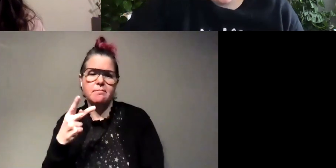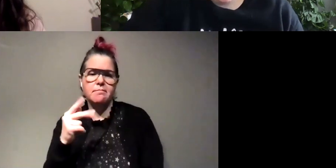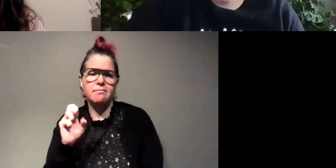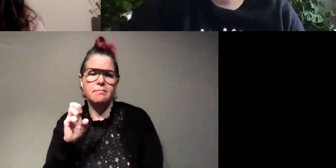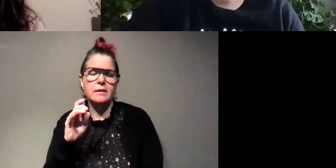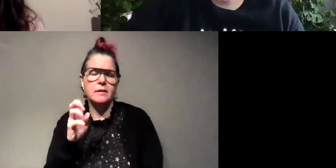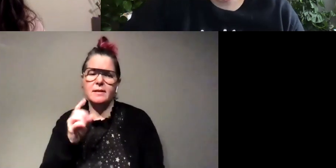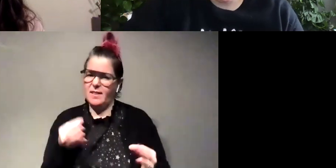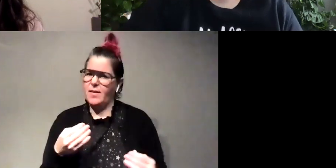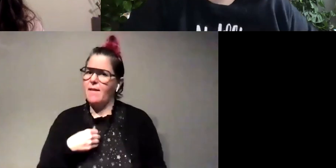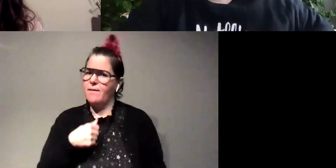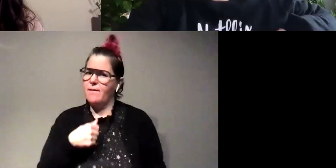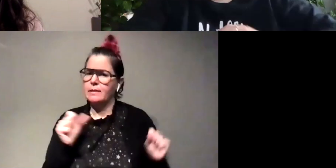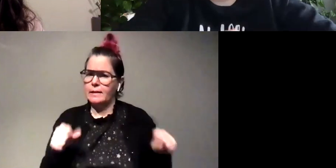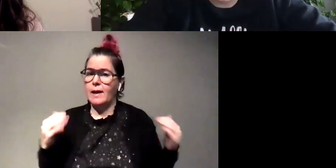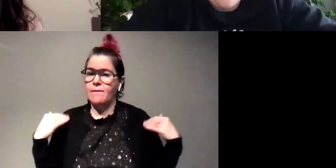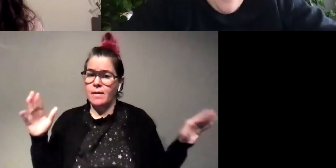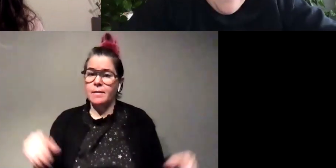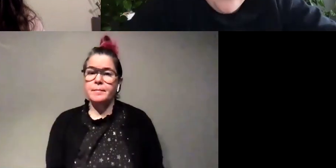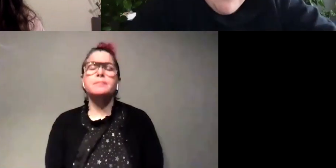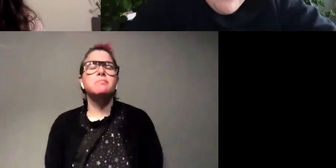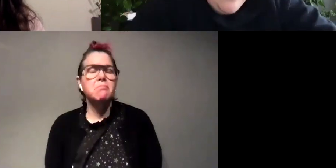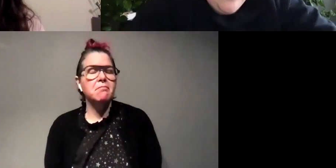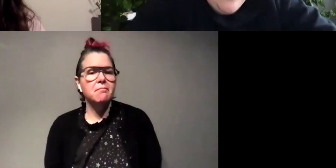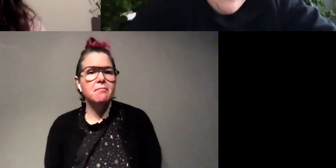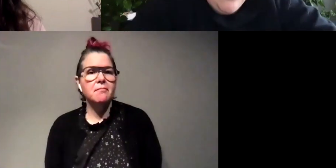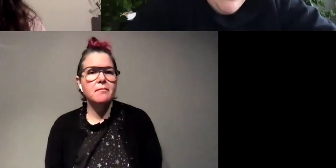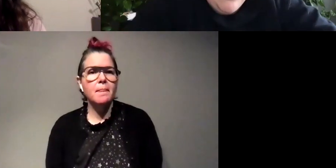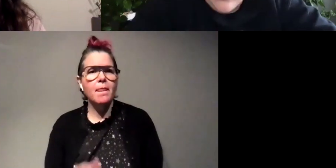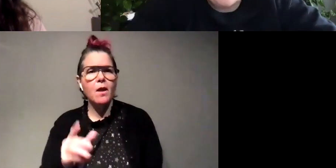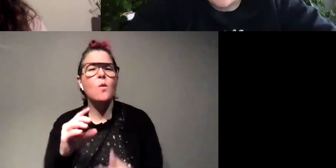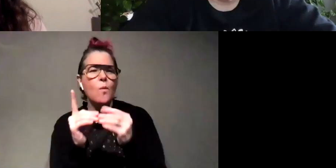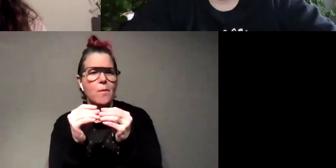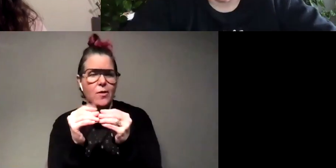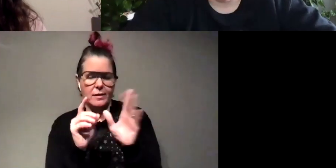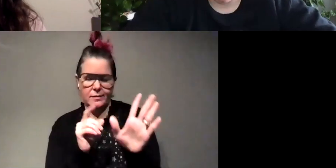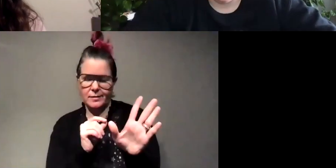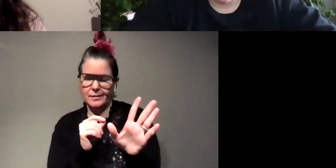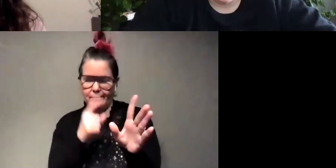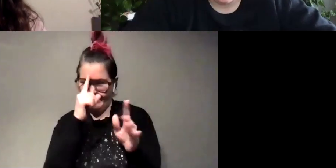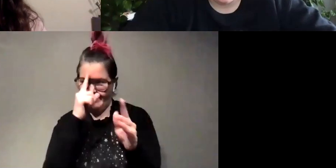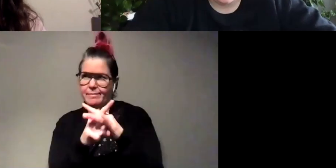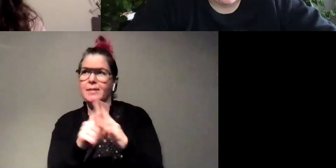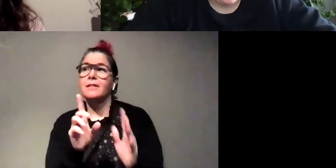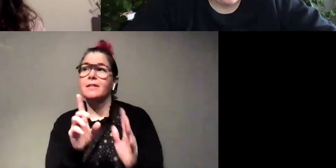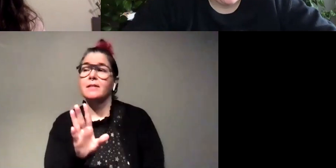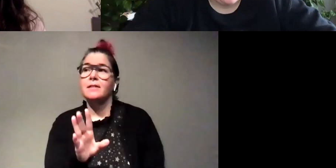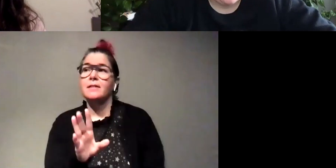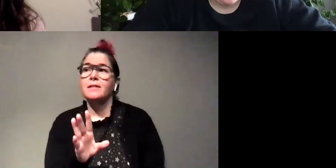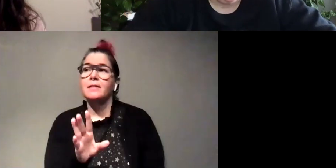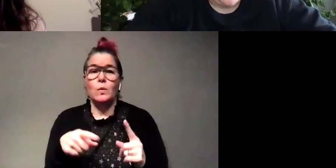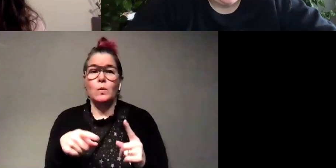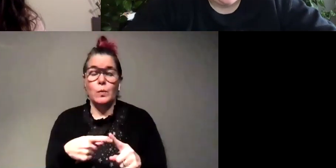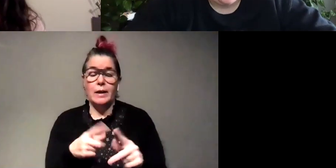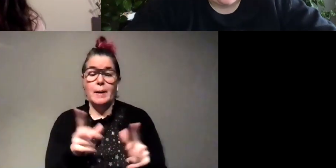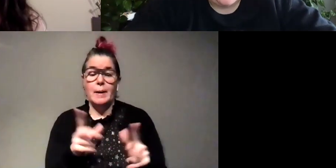females that can fly cool um sorry can i say one more thing that just made me think so it is when it comes to mating